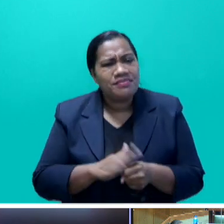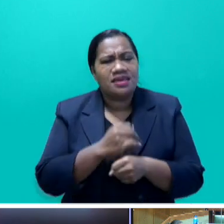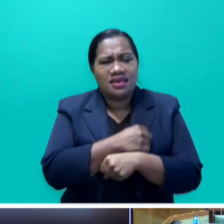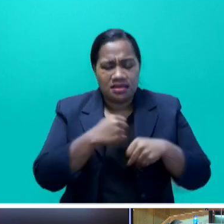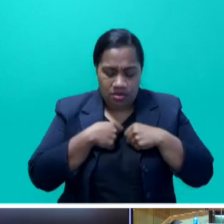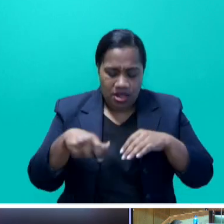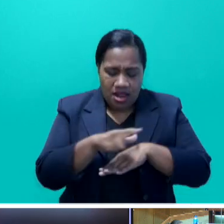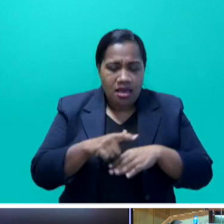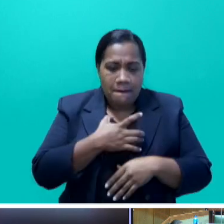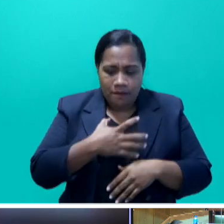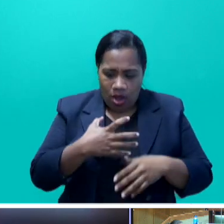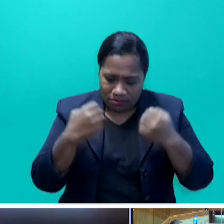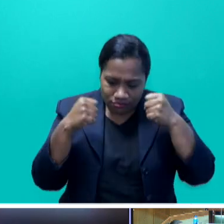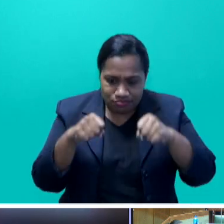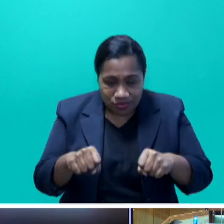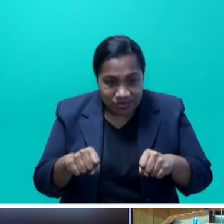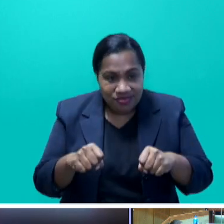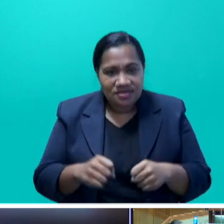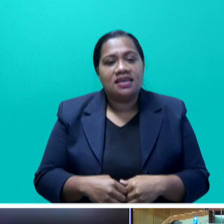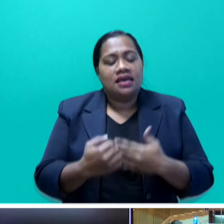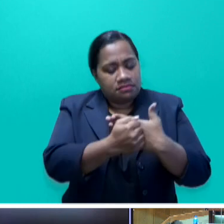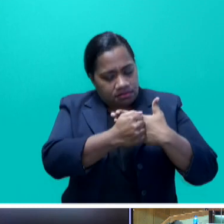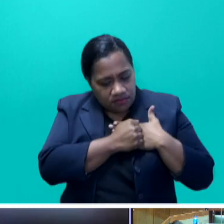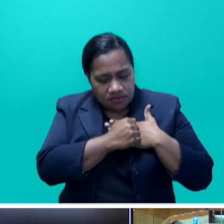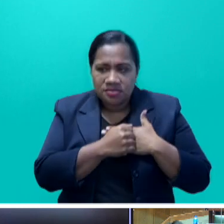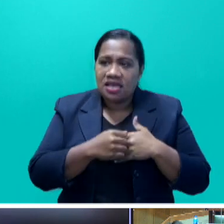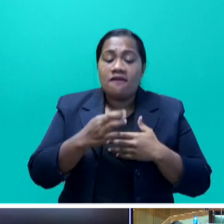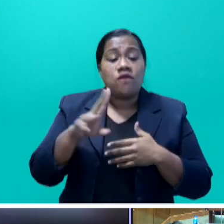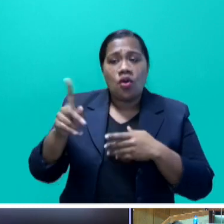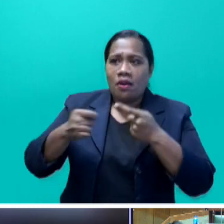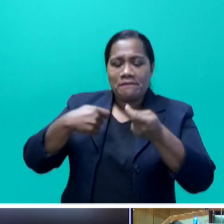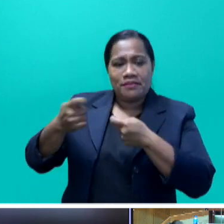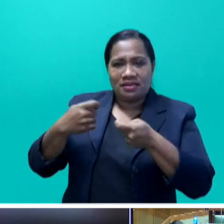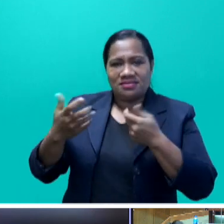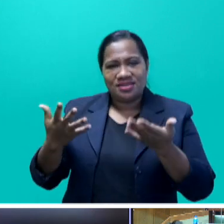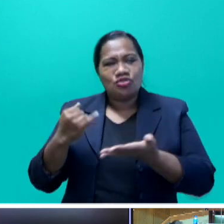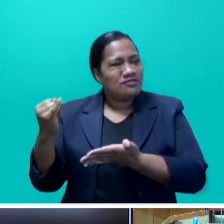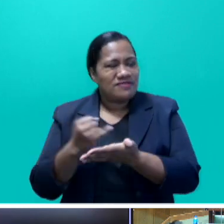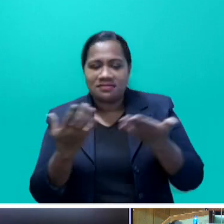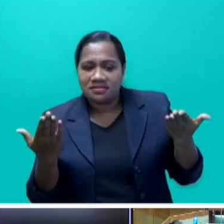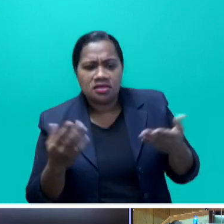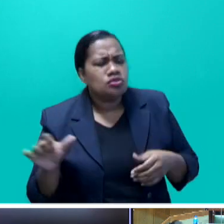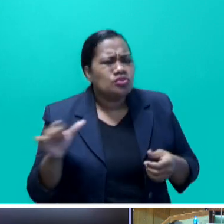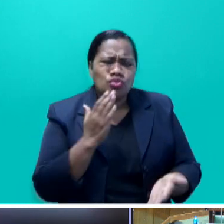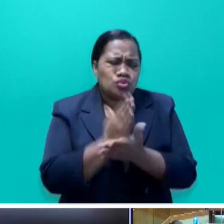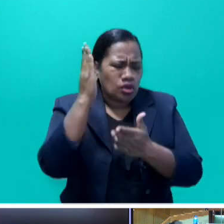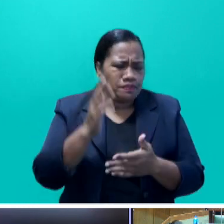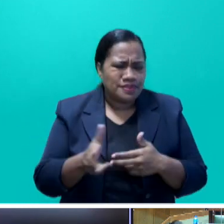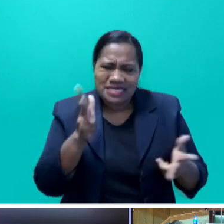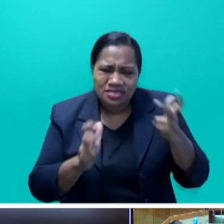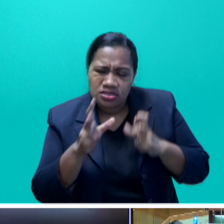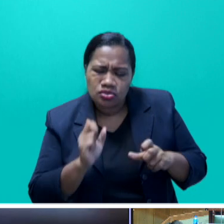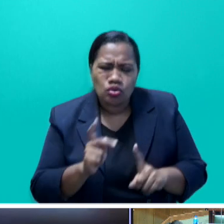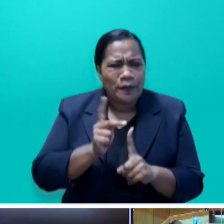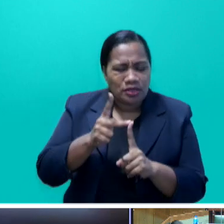and available with secure market tenure. We should stop listening to politicians who want us to live in